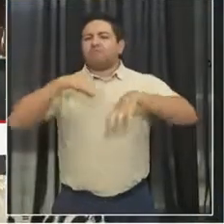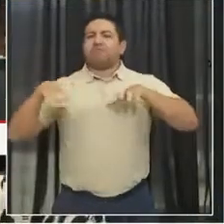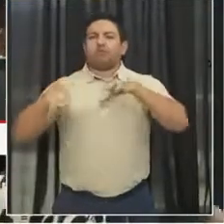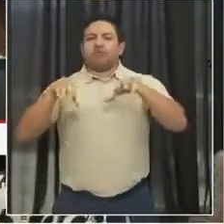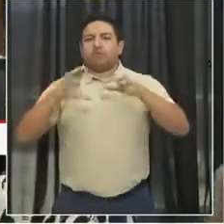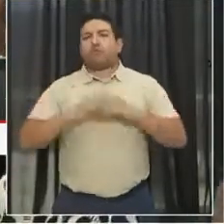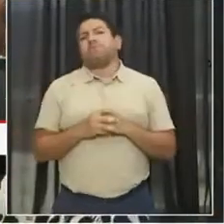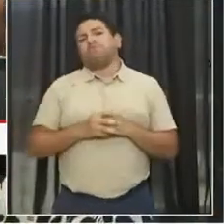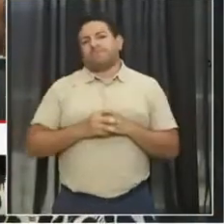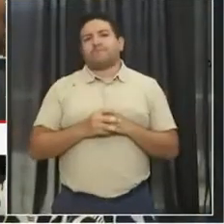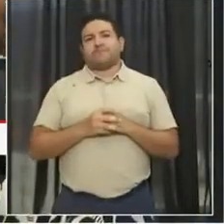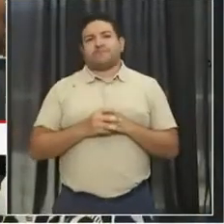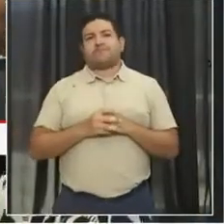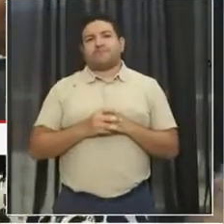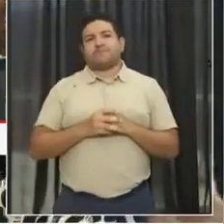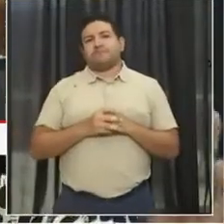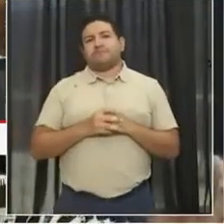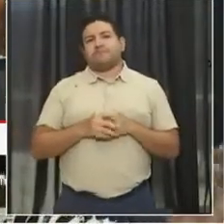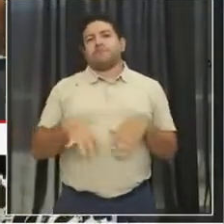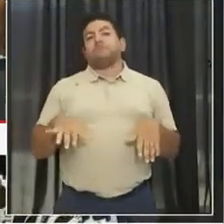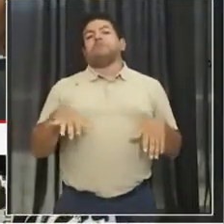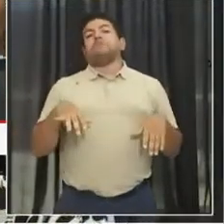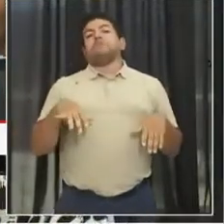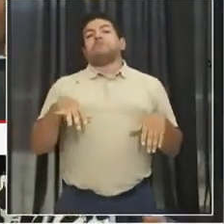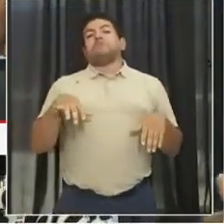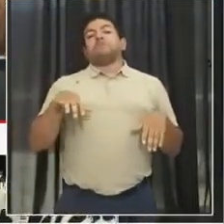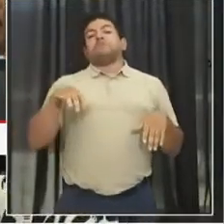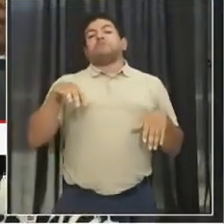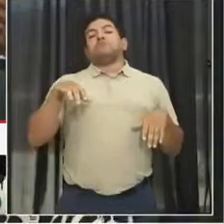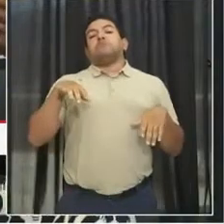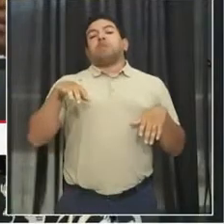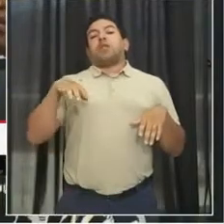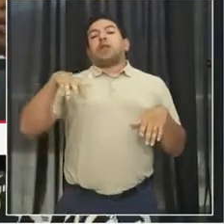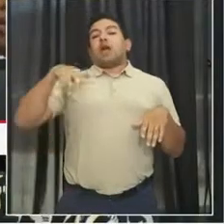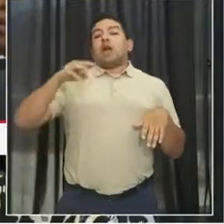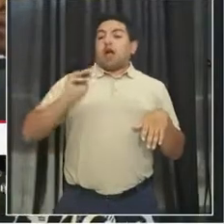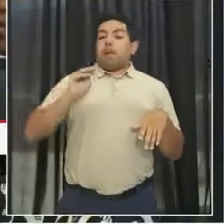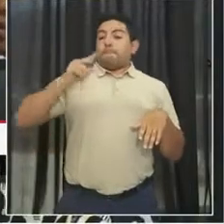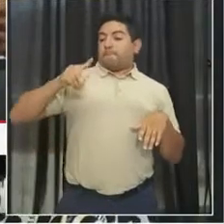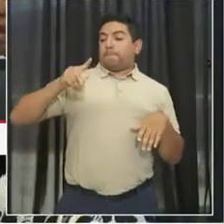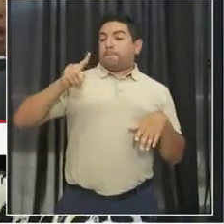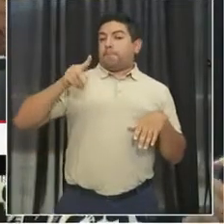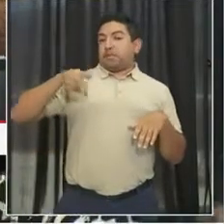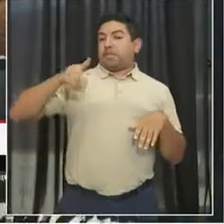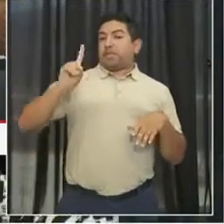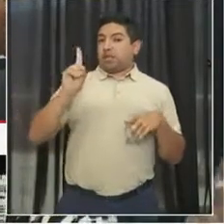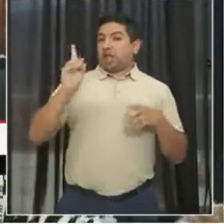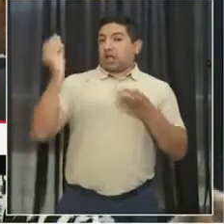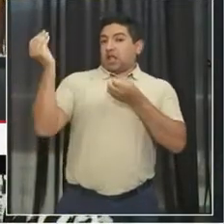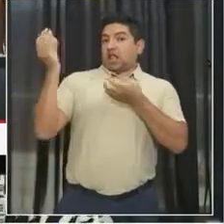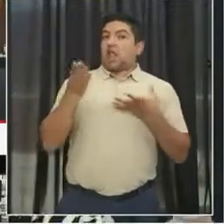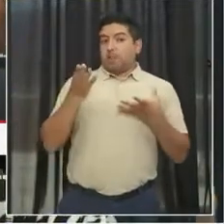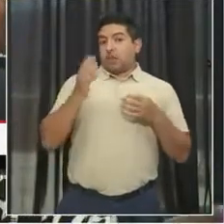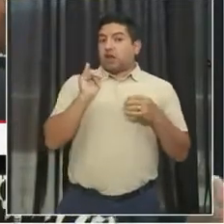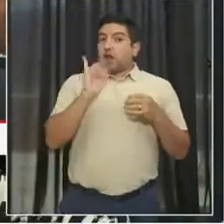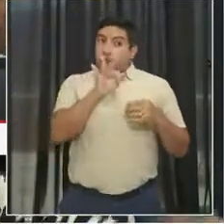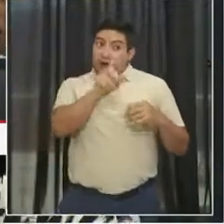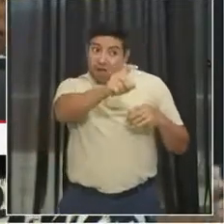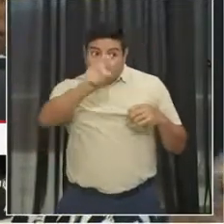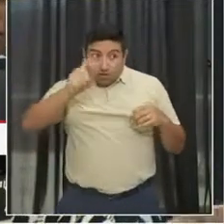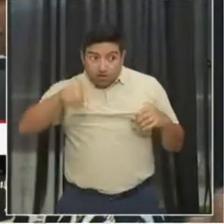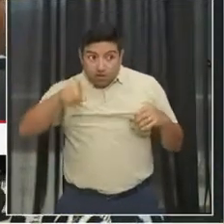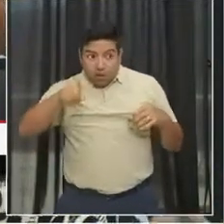police lieutenant, the chief of police, told me to tell you, if you need NPD, to call NPD.